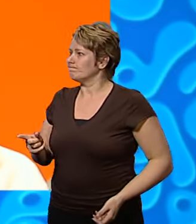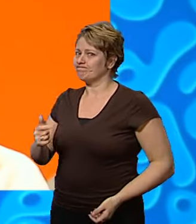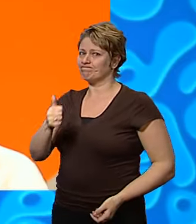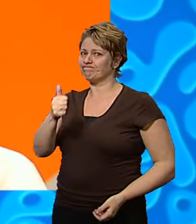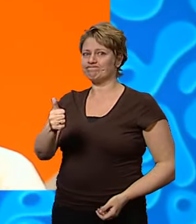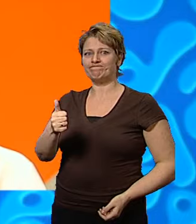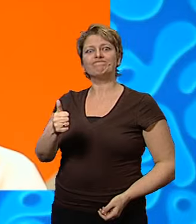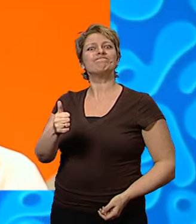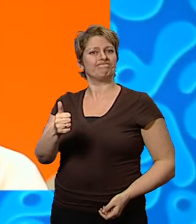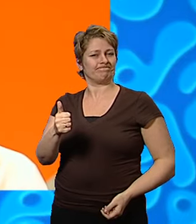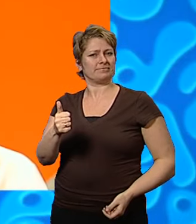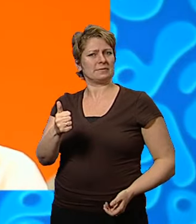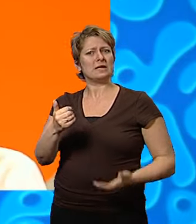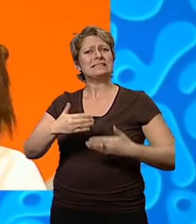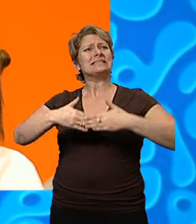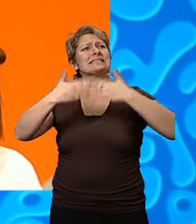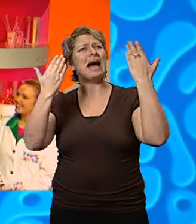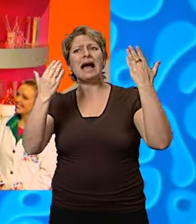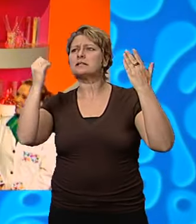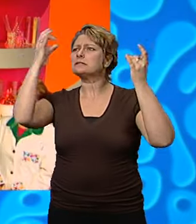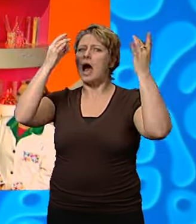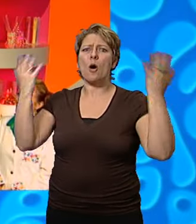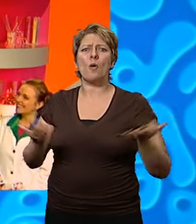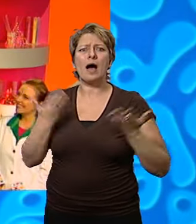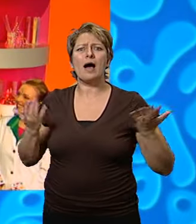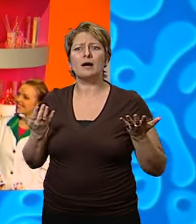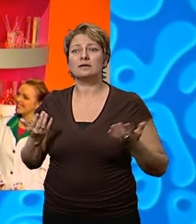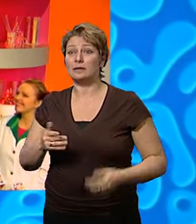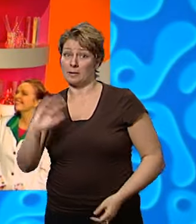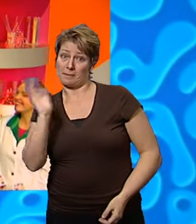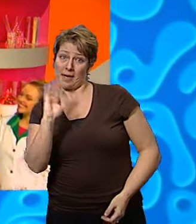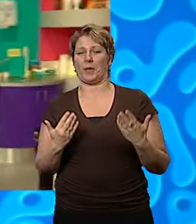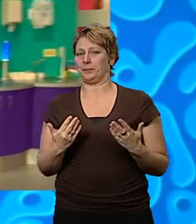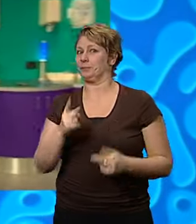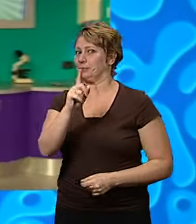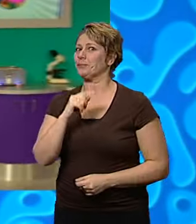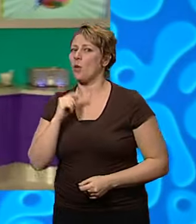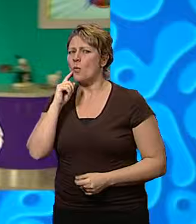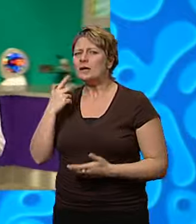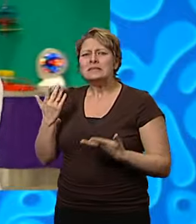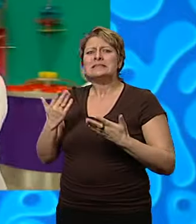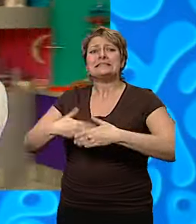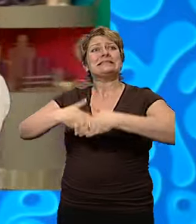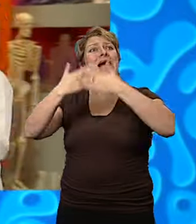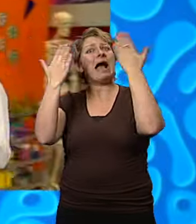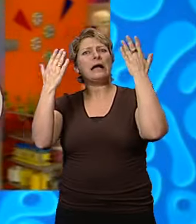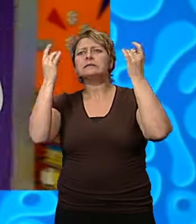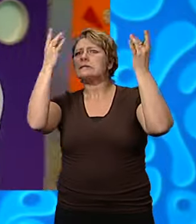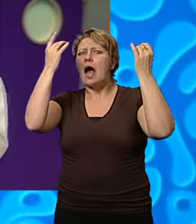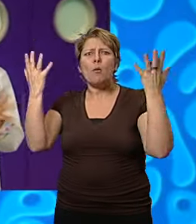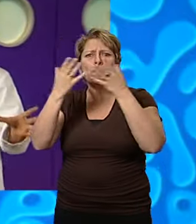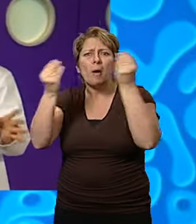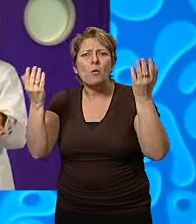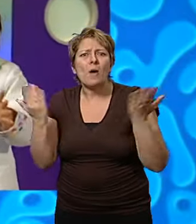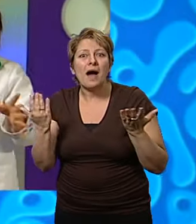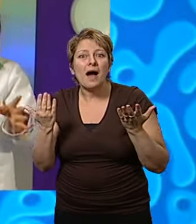Where do the stars go during the day? Bye, Nina. See you soon. See you Stars go during the day. So we'll be trying